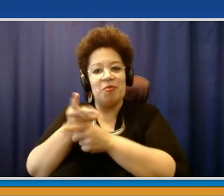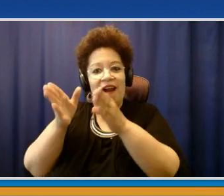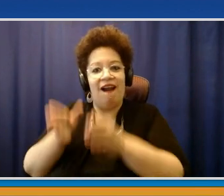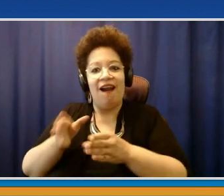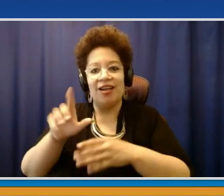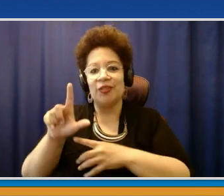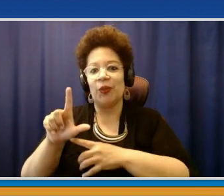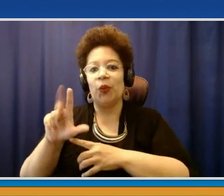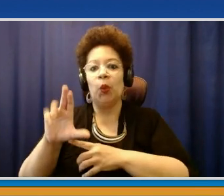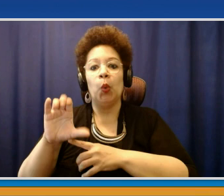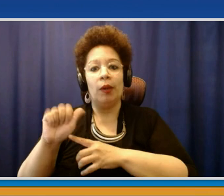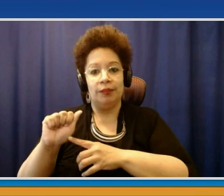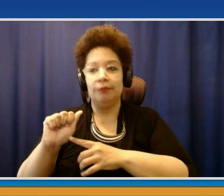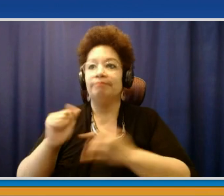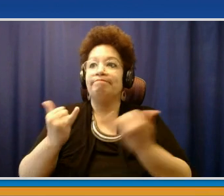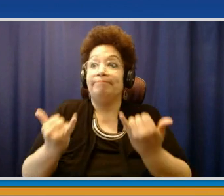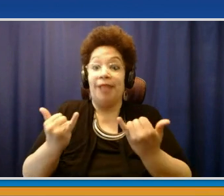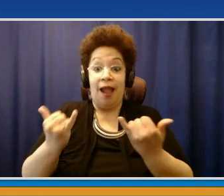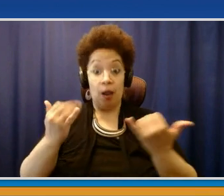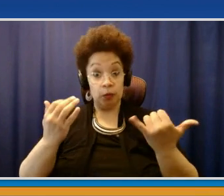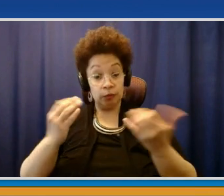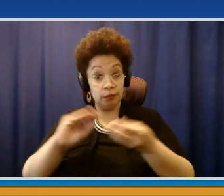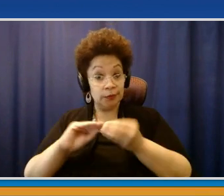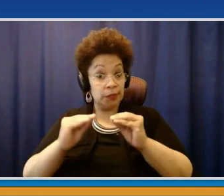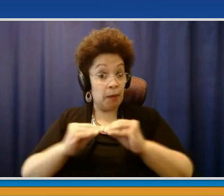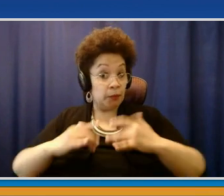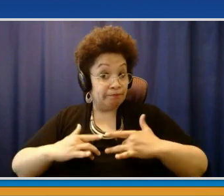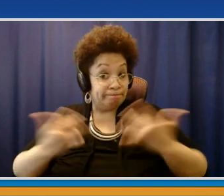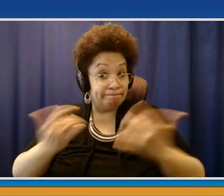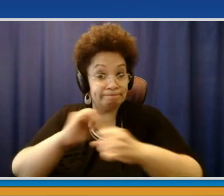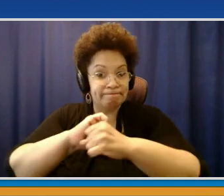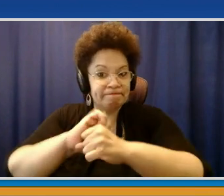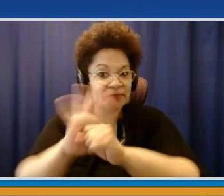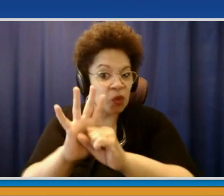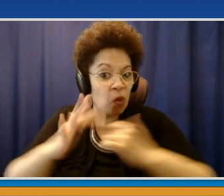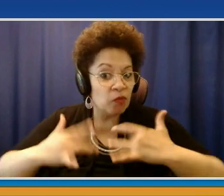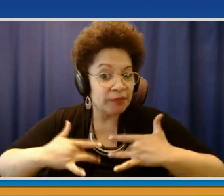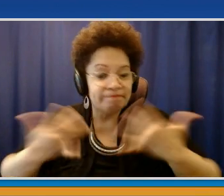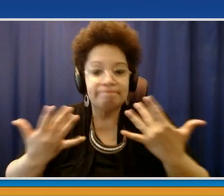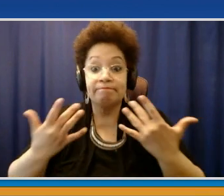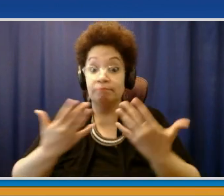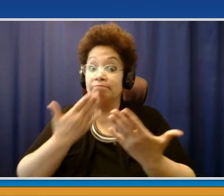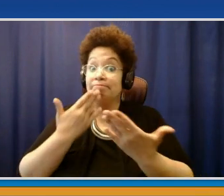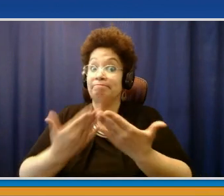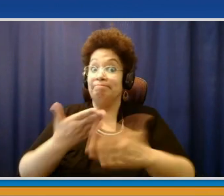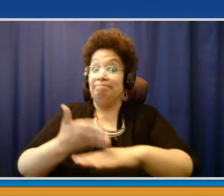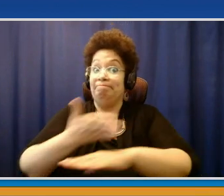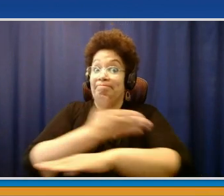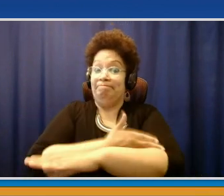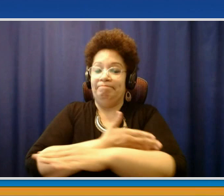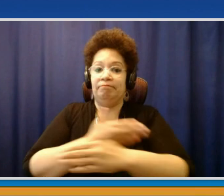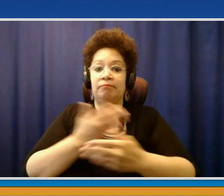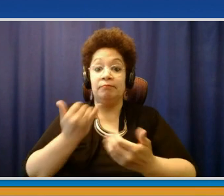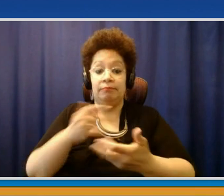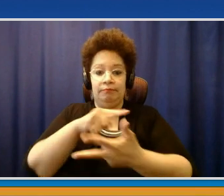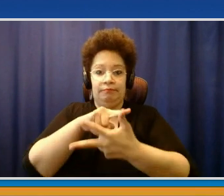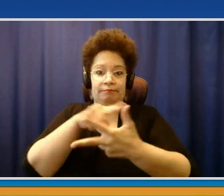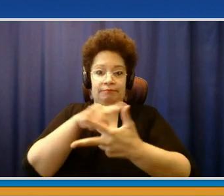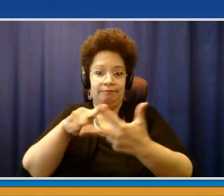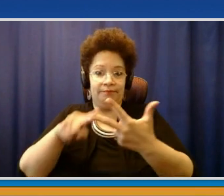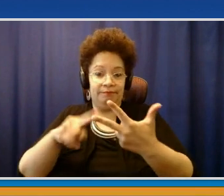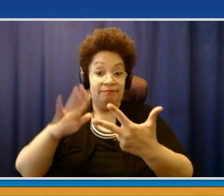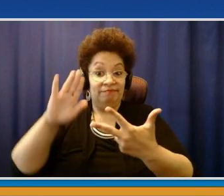always start off with, are very good. We have seen now a decrease in the number of active cases and hospitalizations and fatalities.